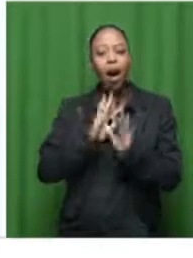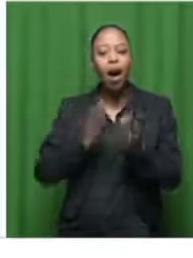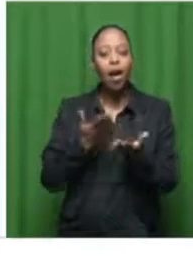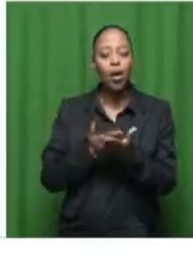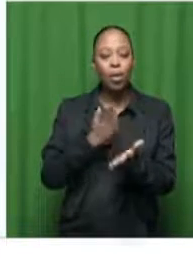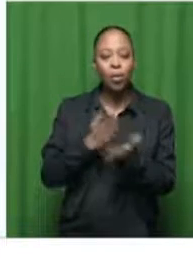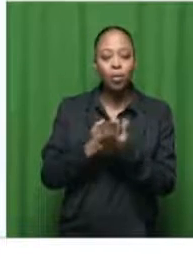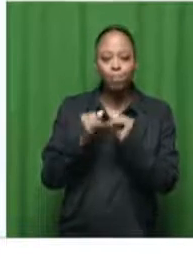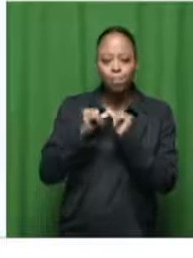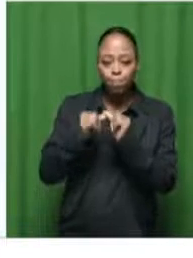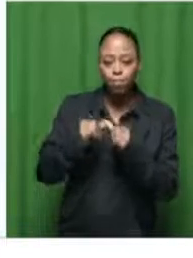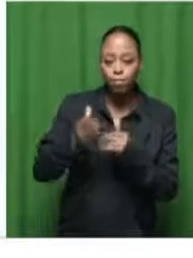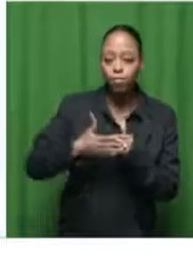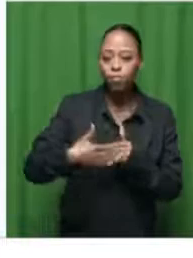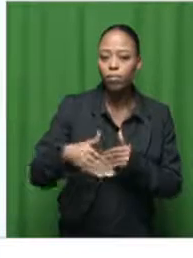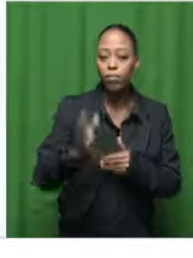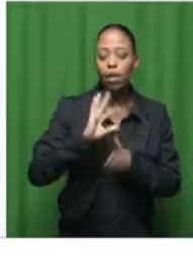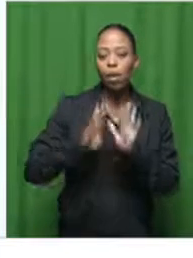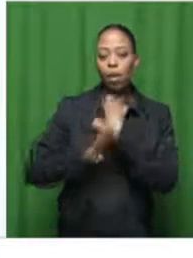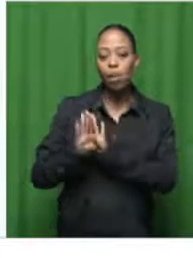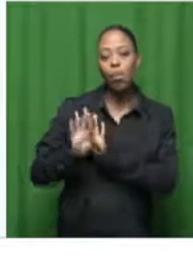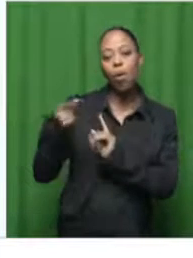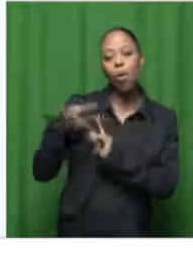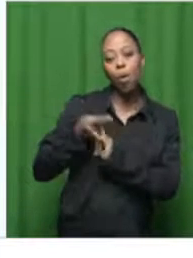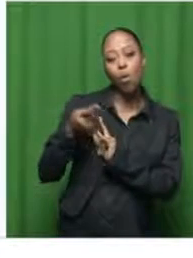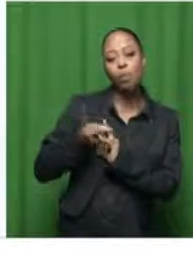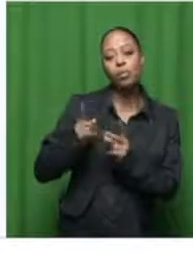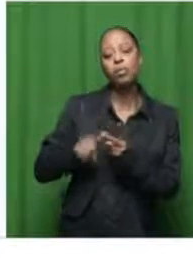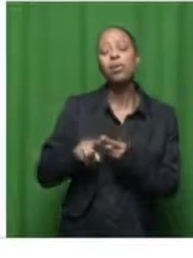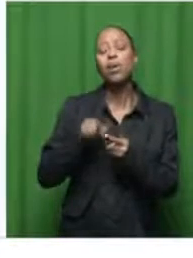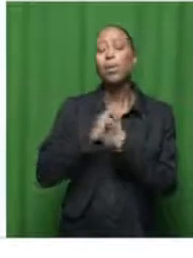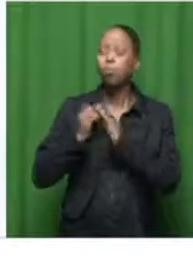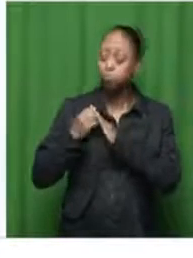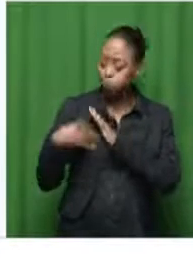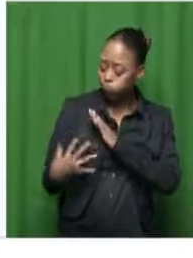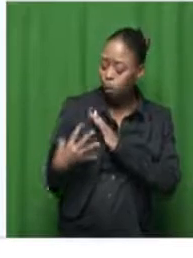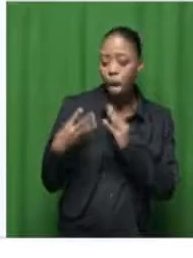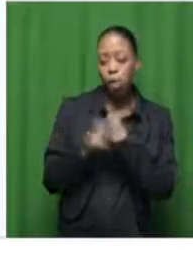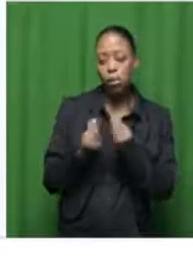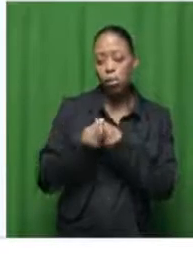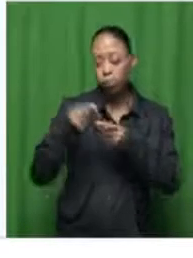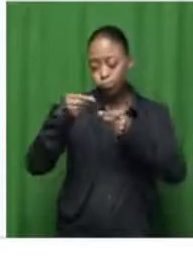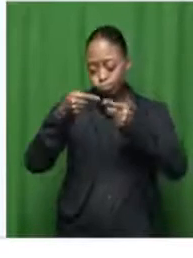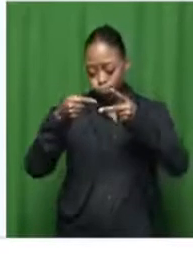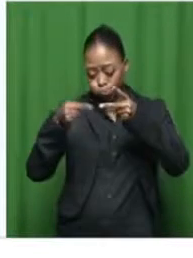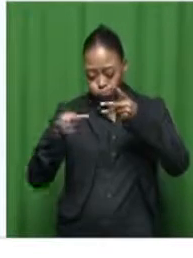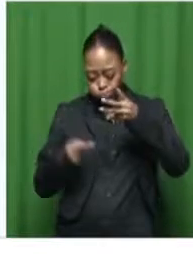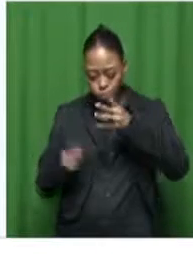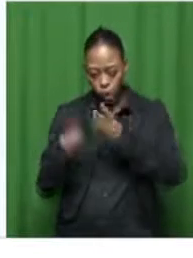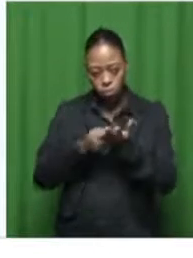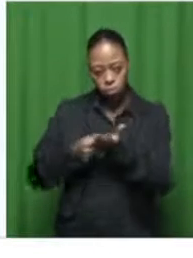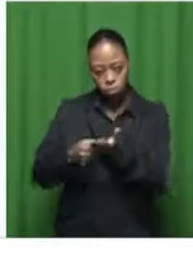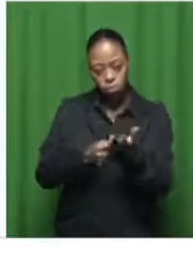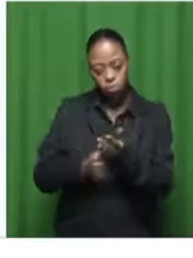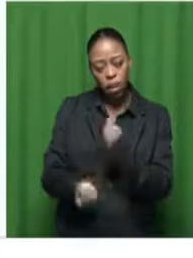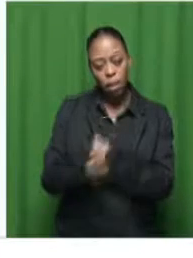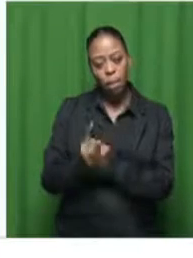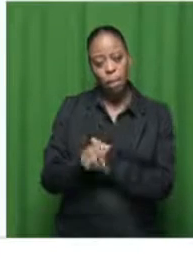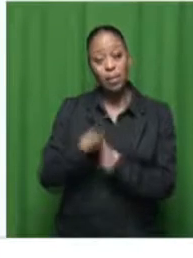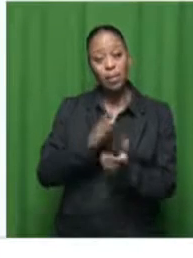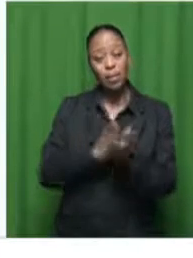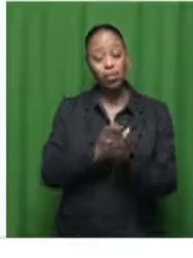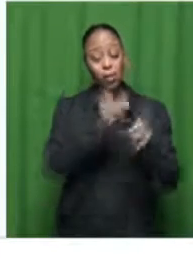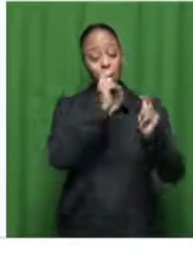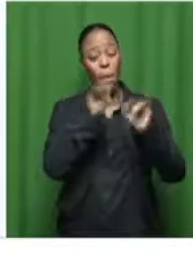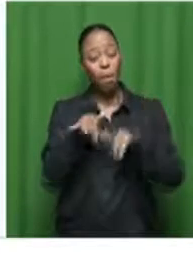development goals like you just alluded that there's quite a number of aspects that must be prioritized to make sure that the slum